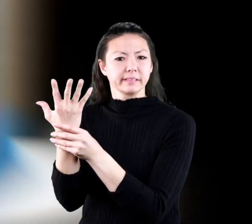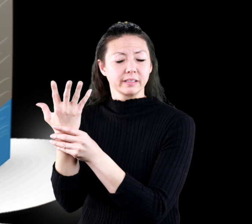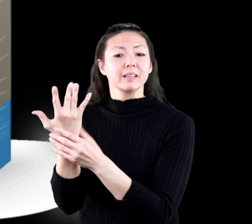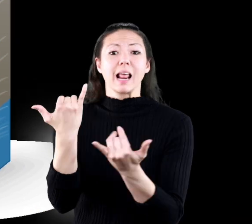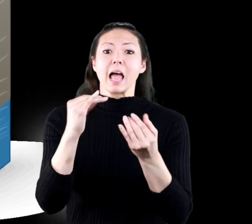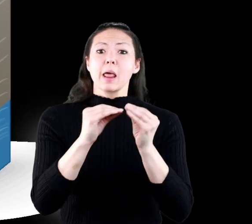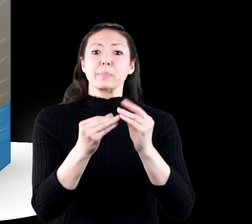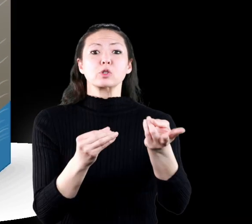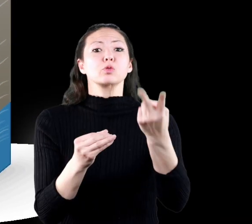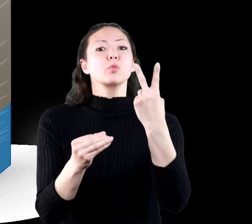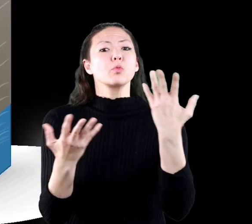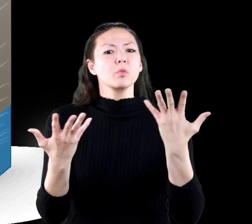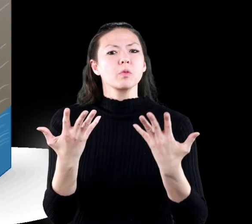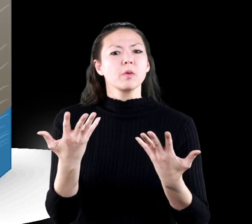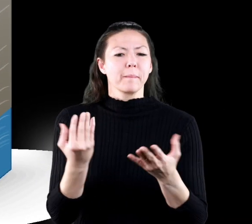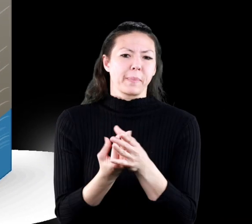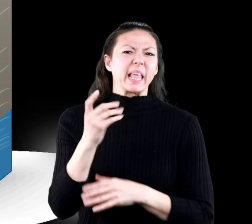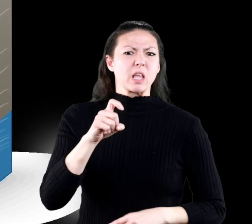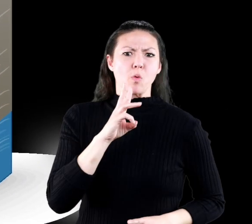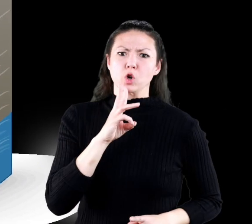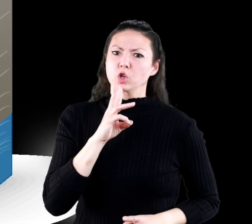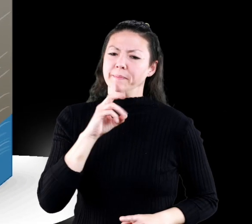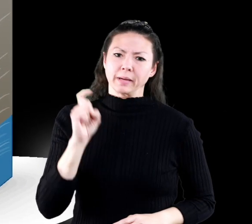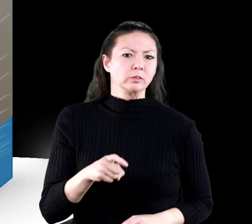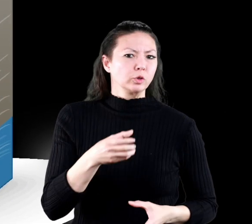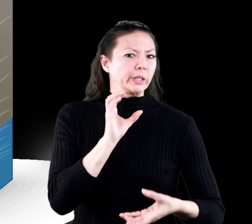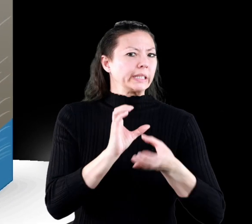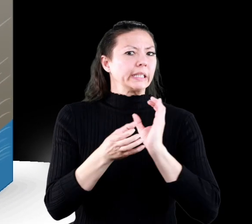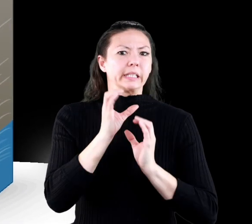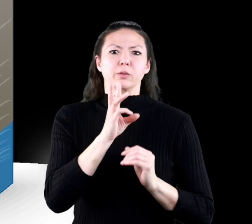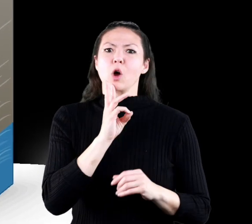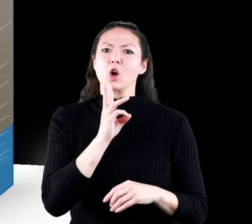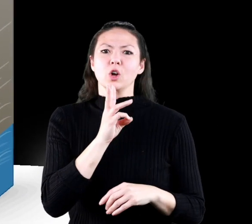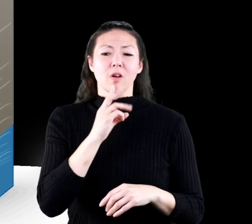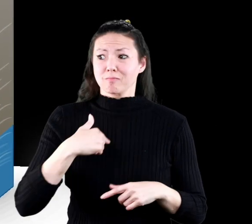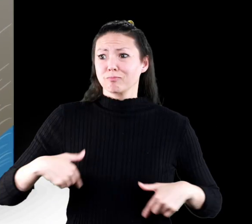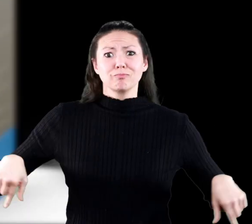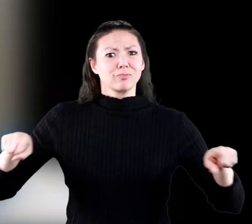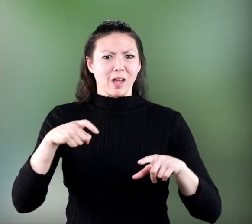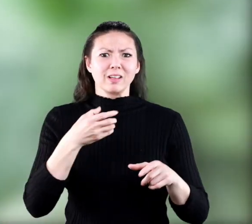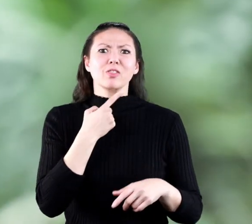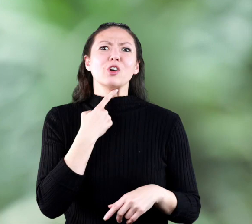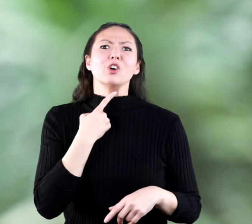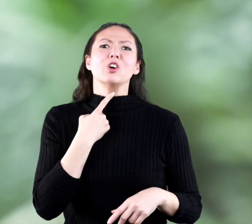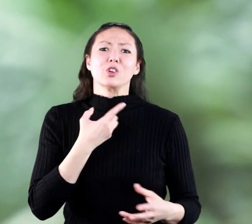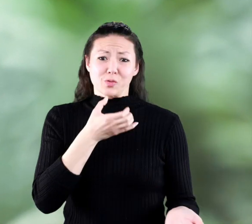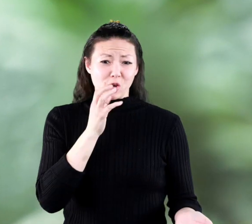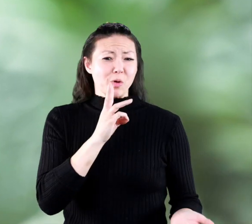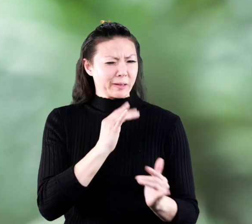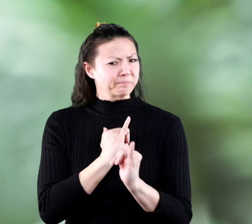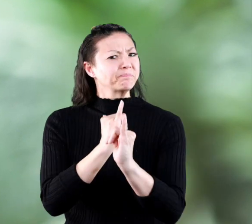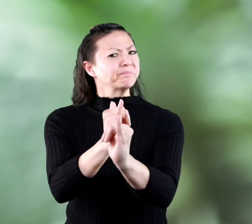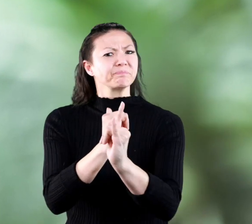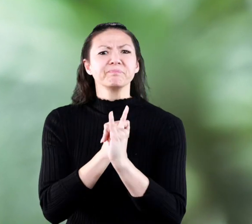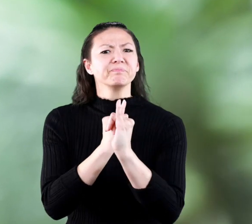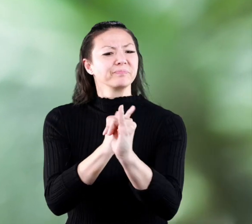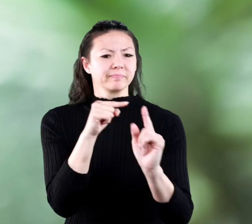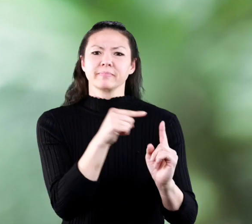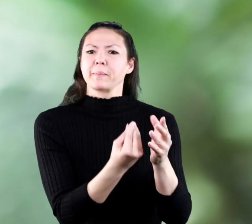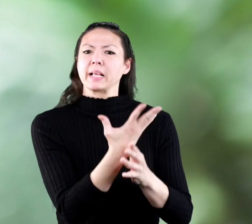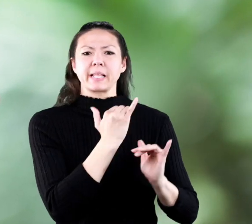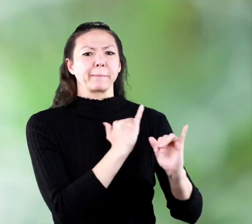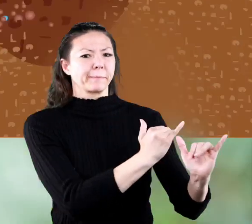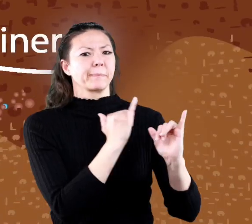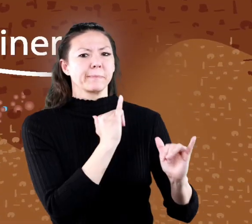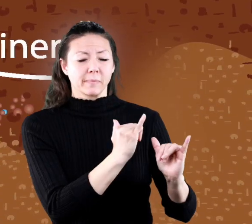number two plants need water all living things need water you need water just like plants